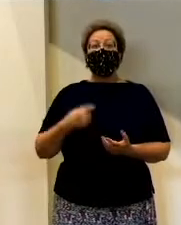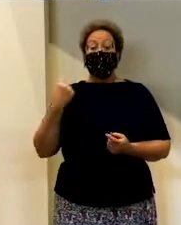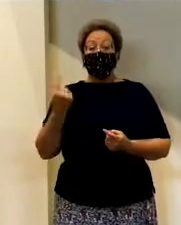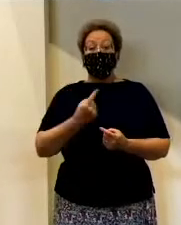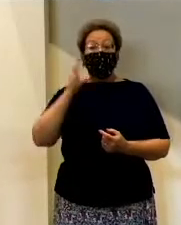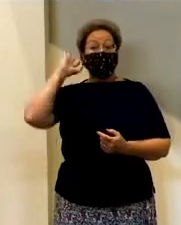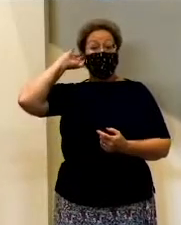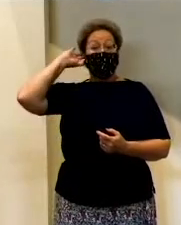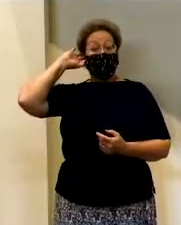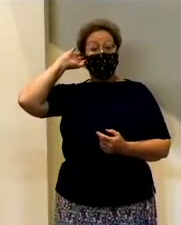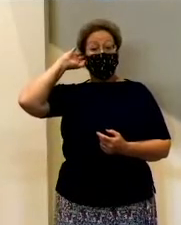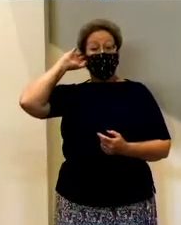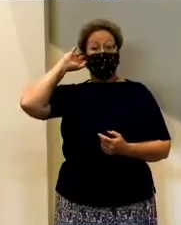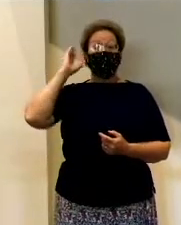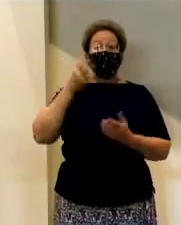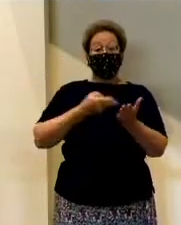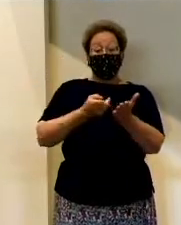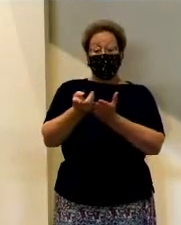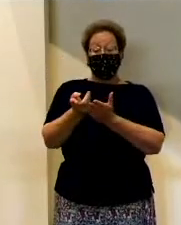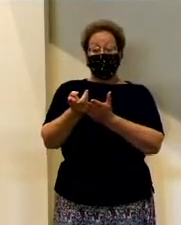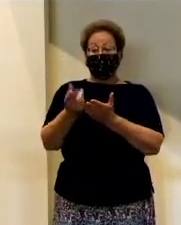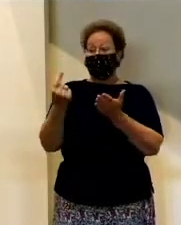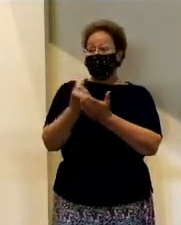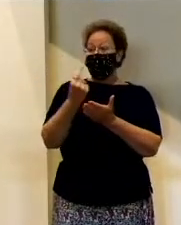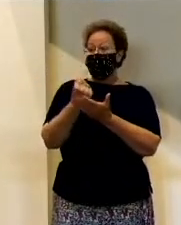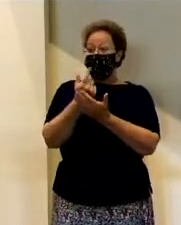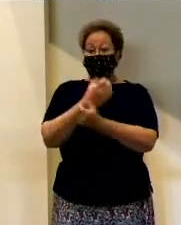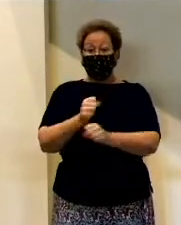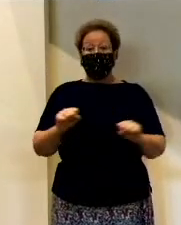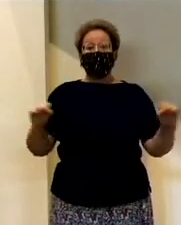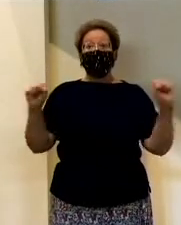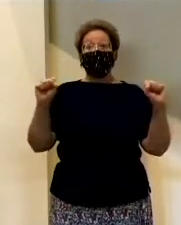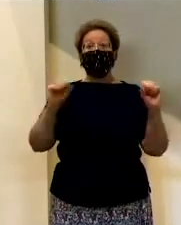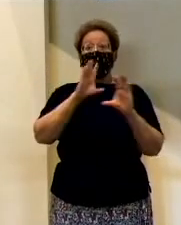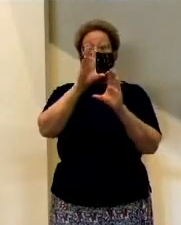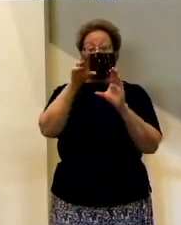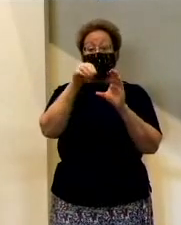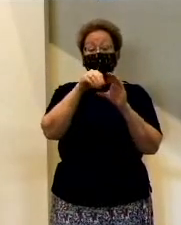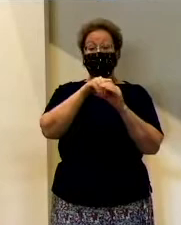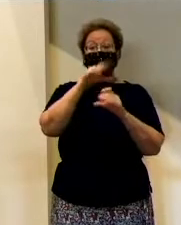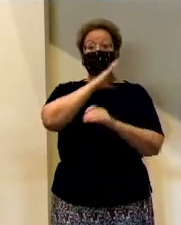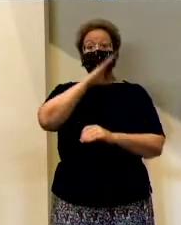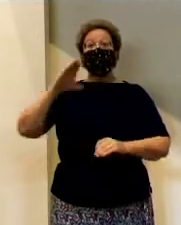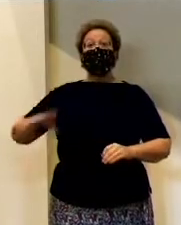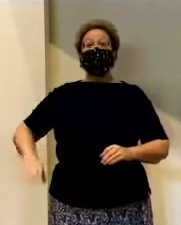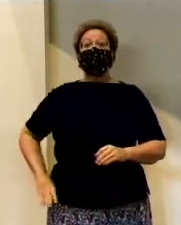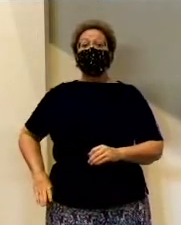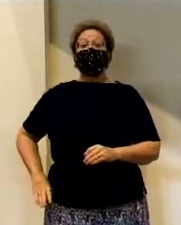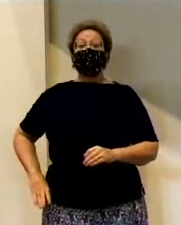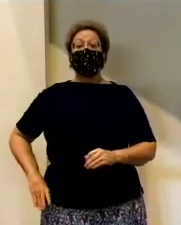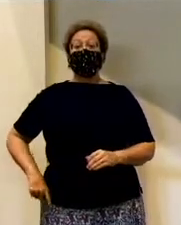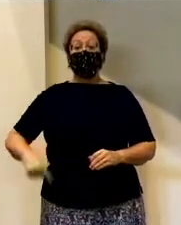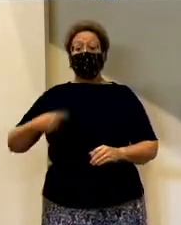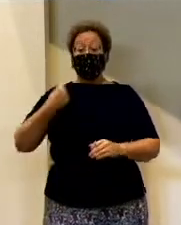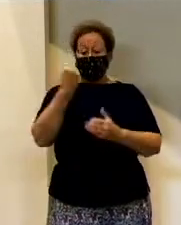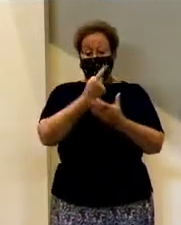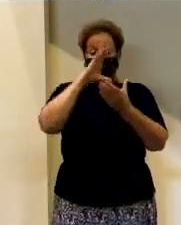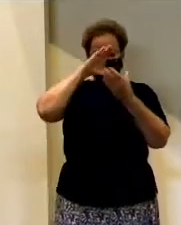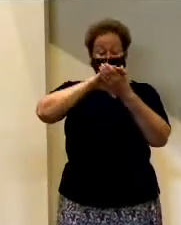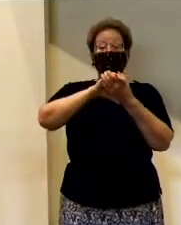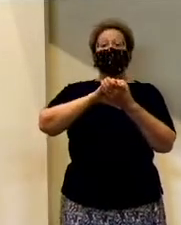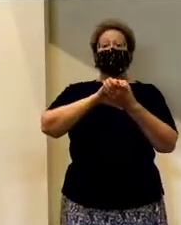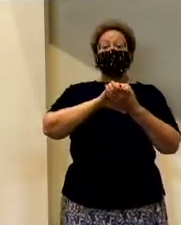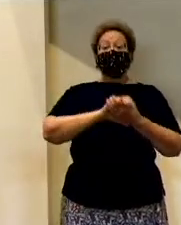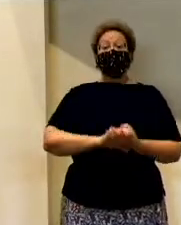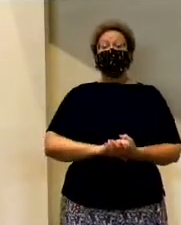heard the message of truth, the gospel of your salvation, you were included in Christ. When you believed. One